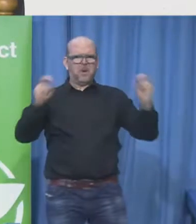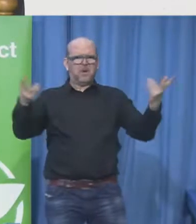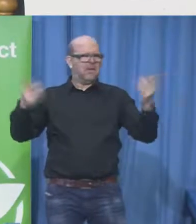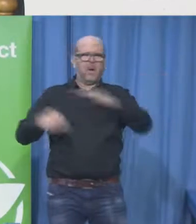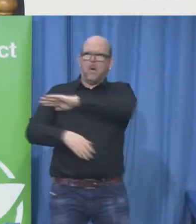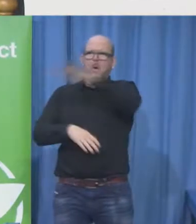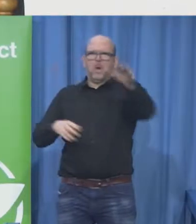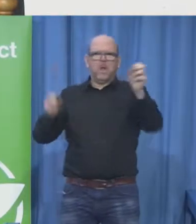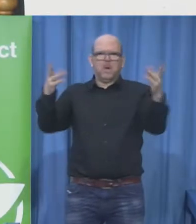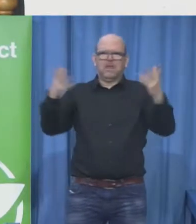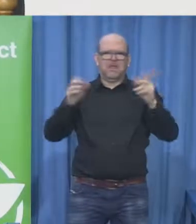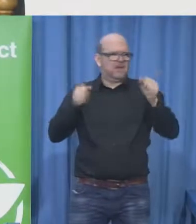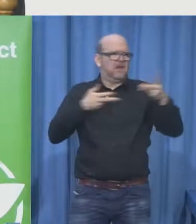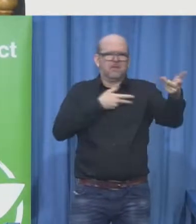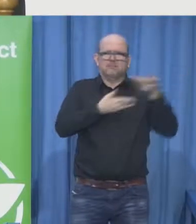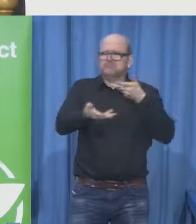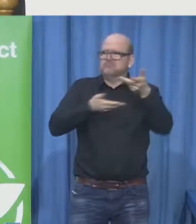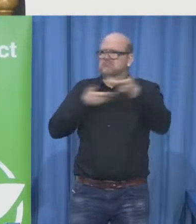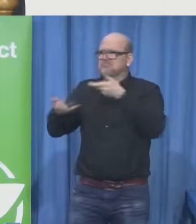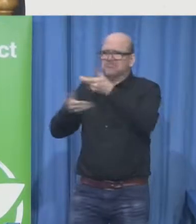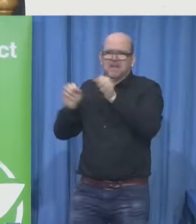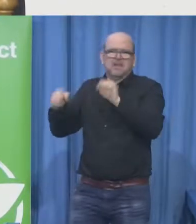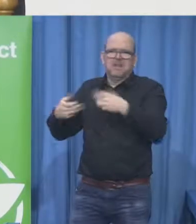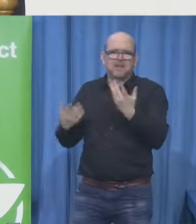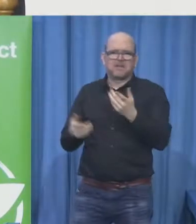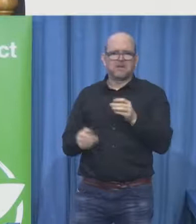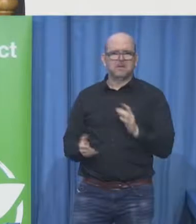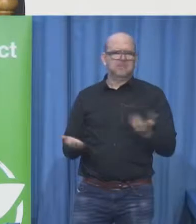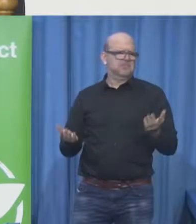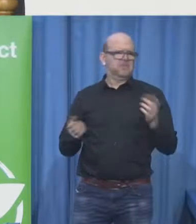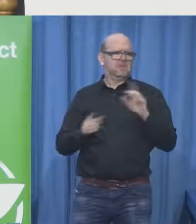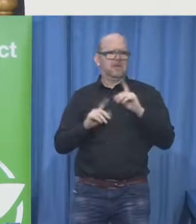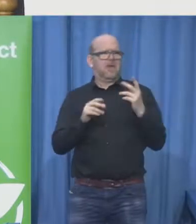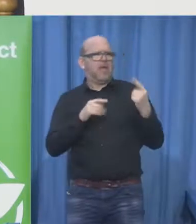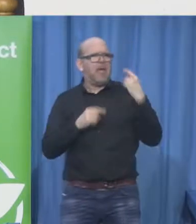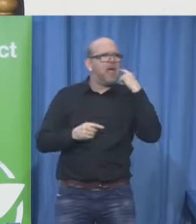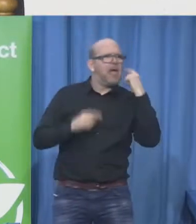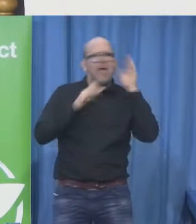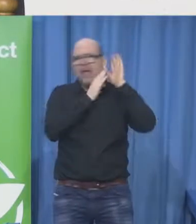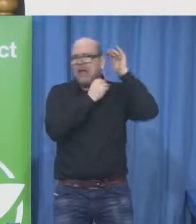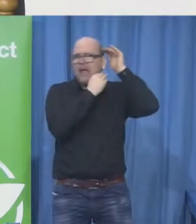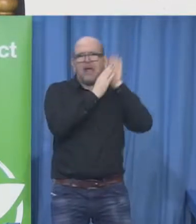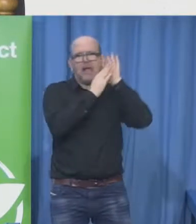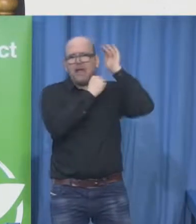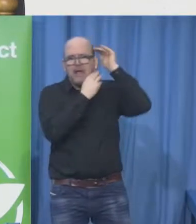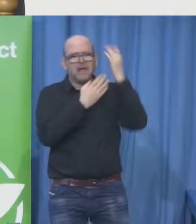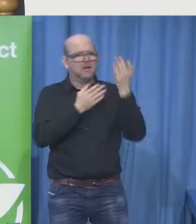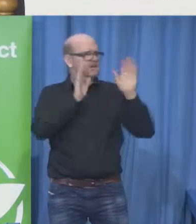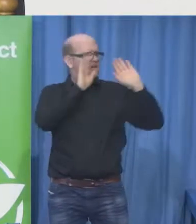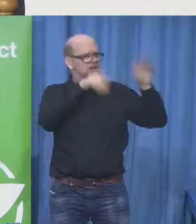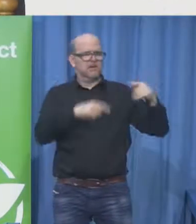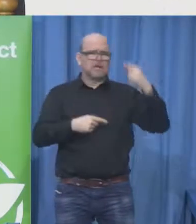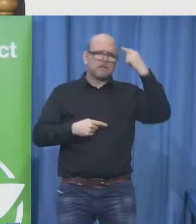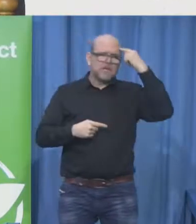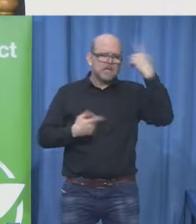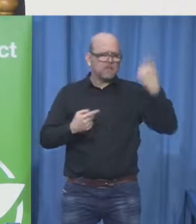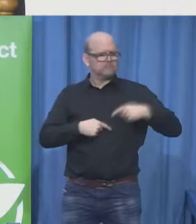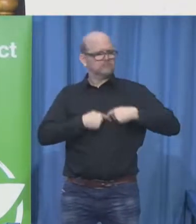he wants to say I'm just like anyone else you don't need to hear to have a really big heart and I can help others